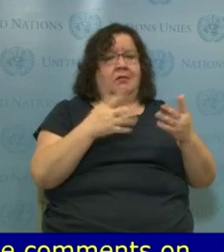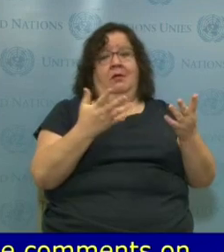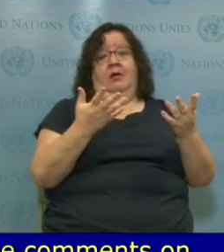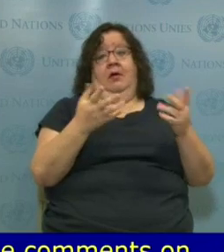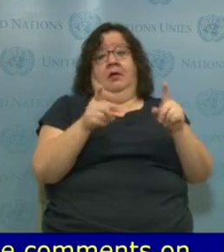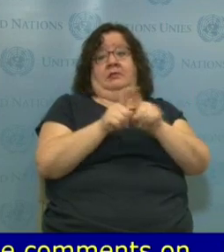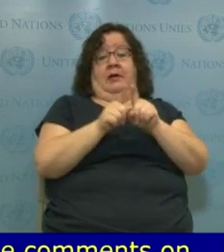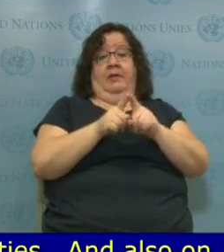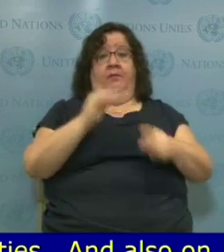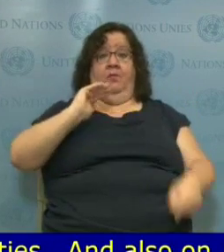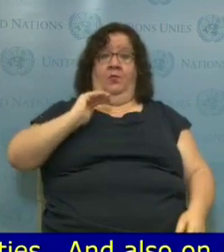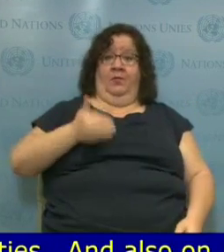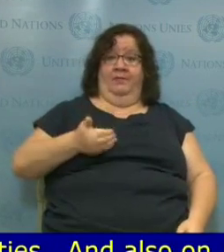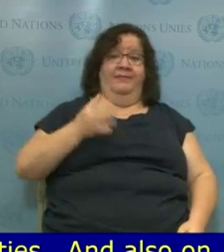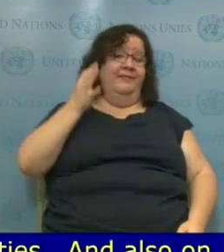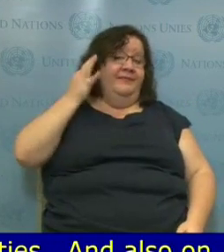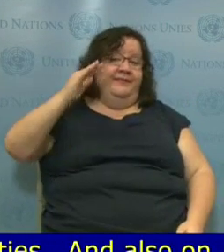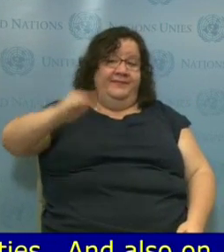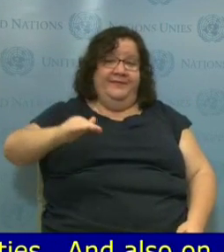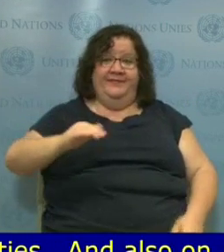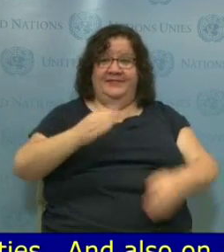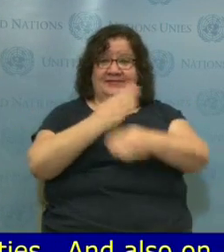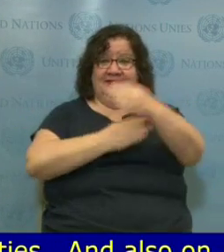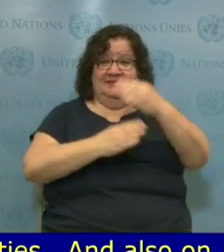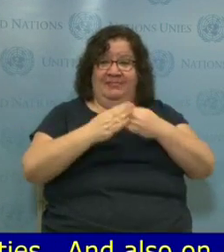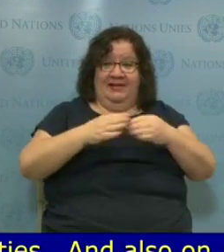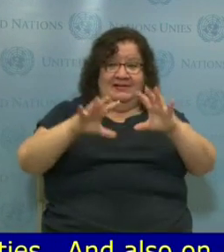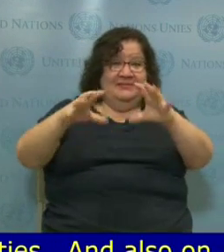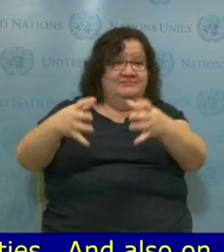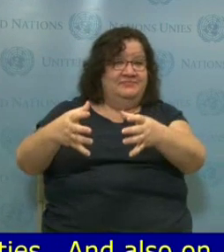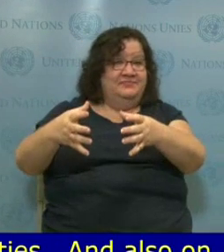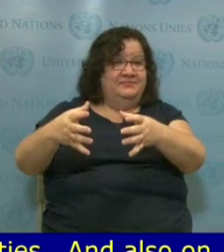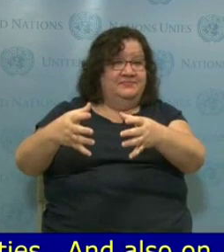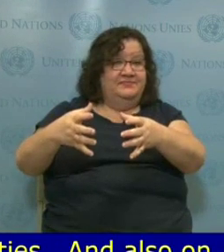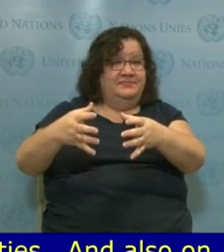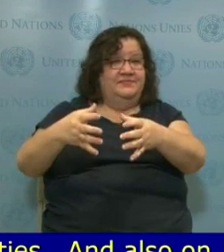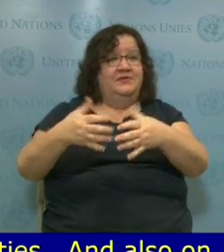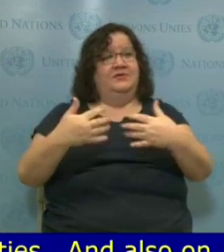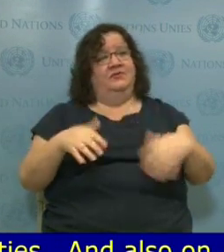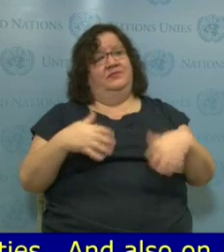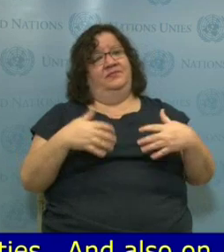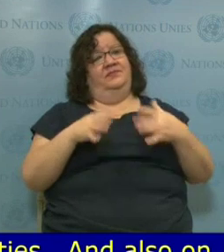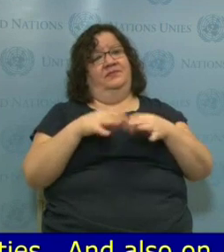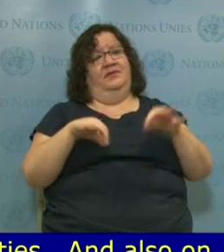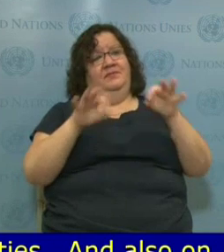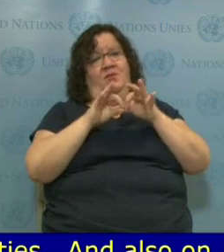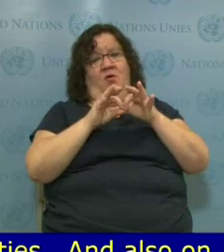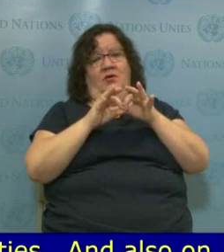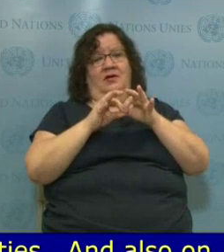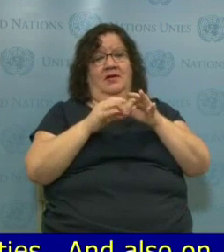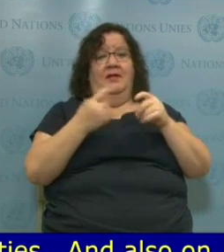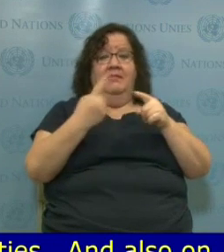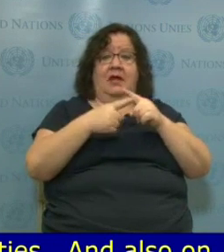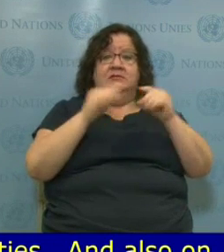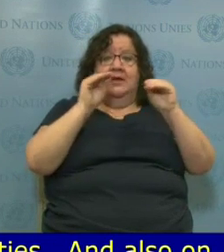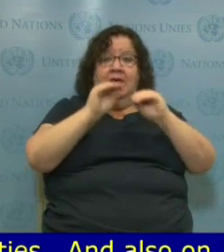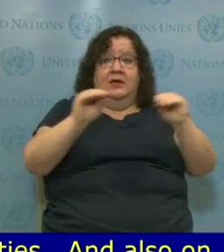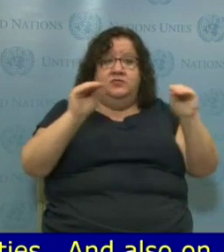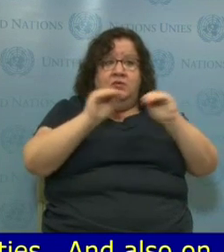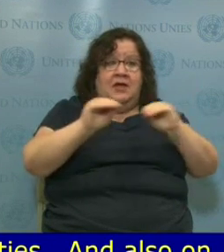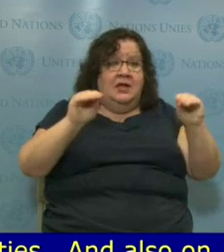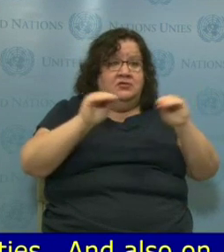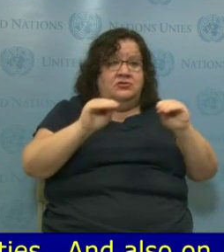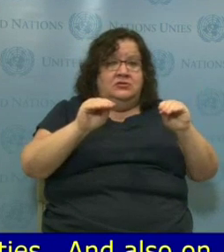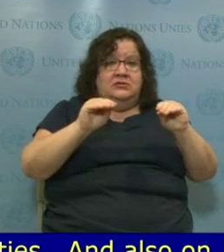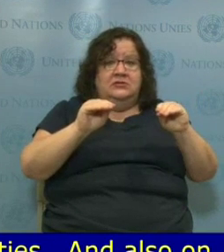2030. We should also say that we strongly support the declaration of the chairs of